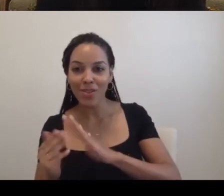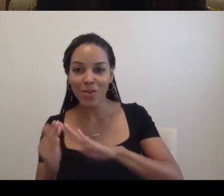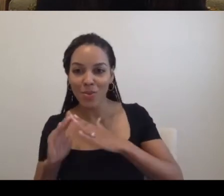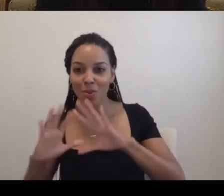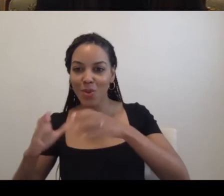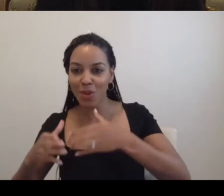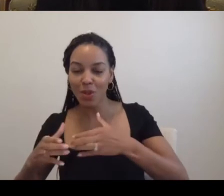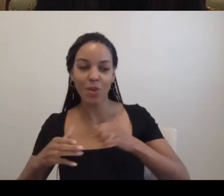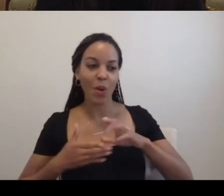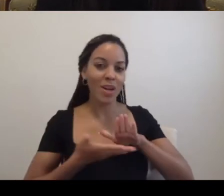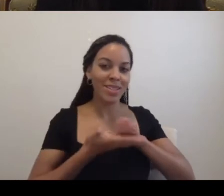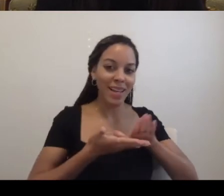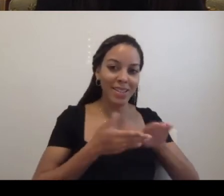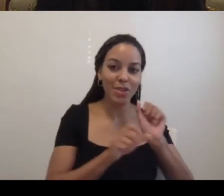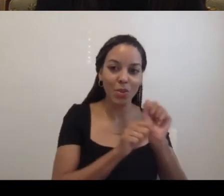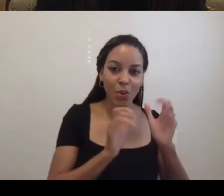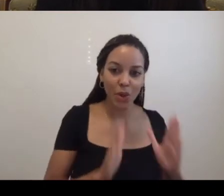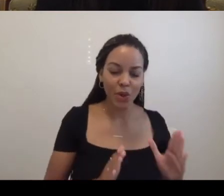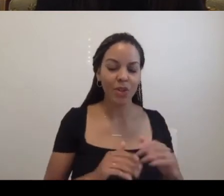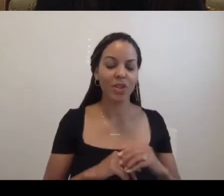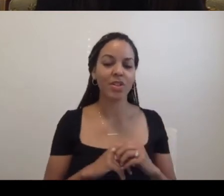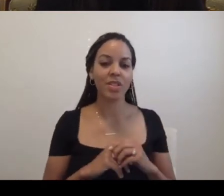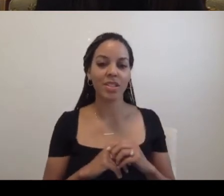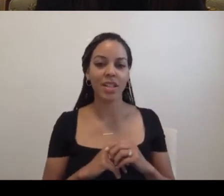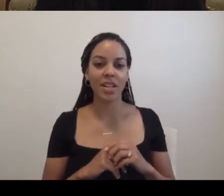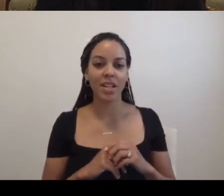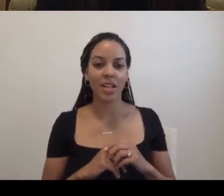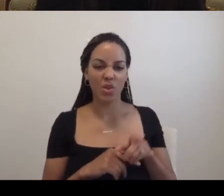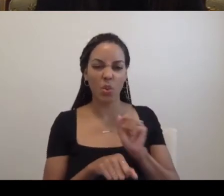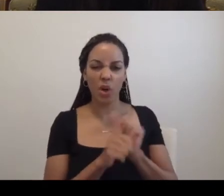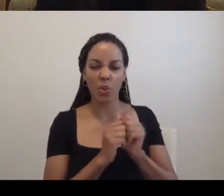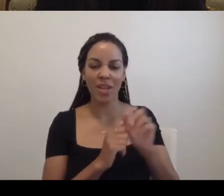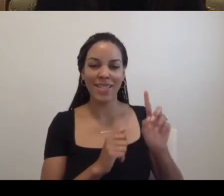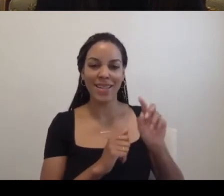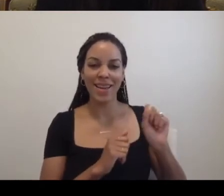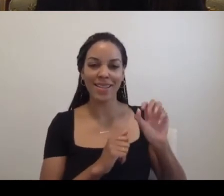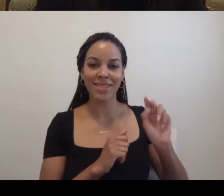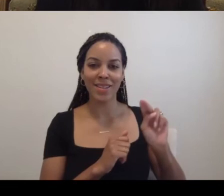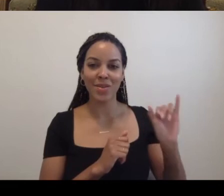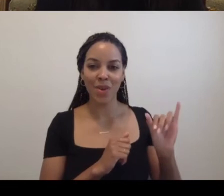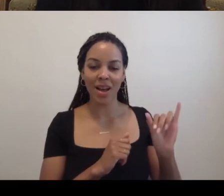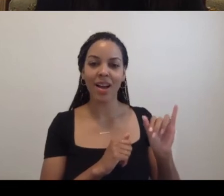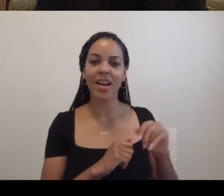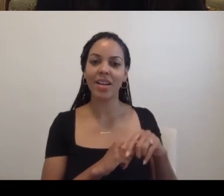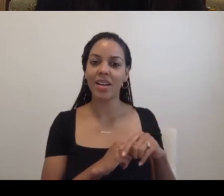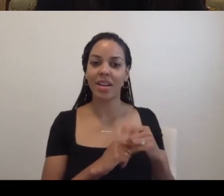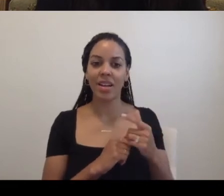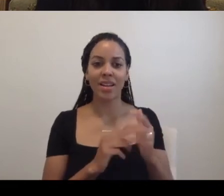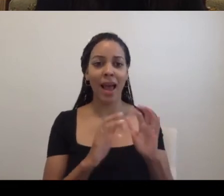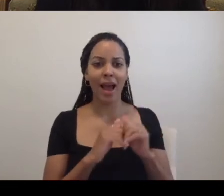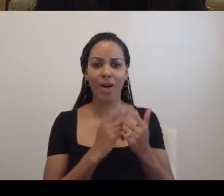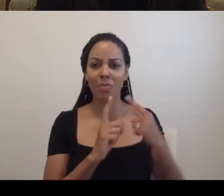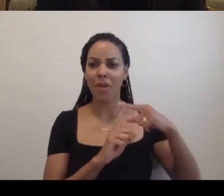the sanitation workers that you worked with at the DSNY. And just how fruitful that can be.